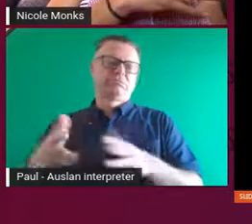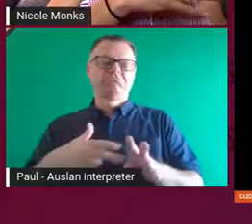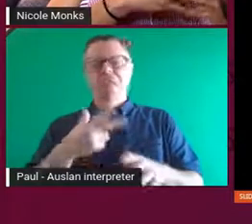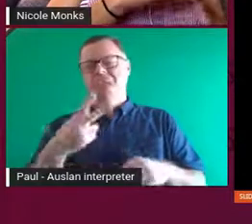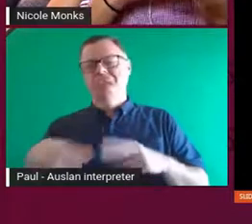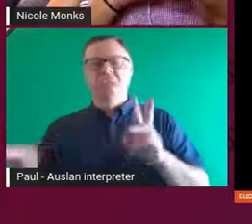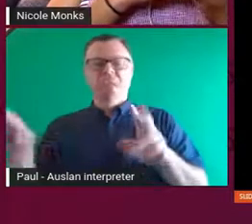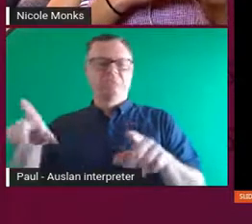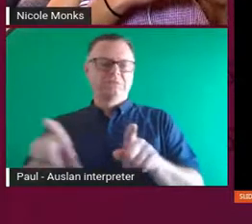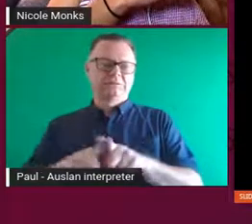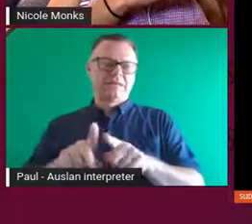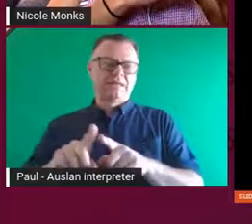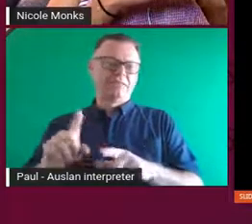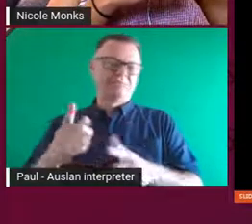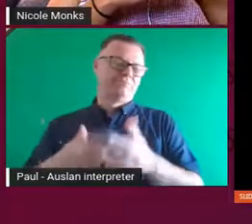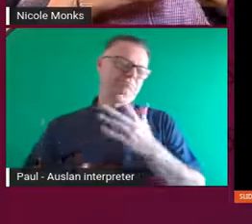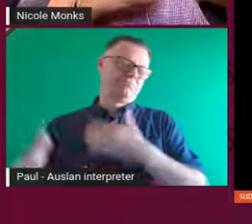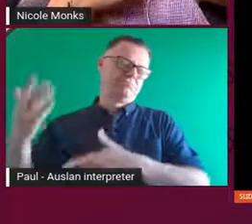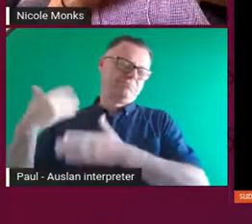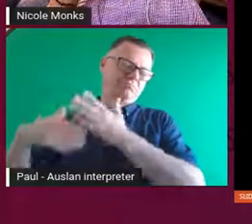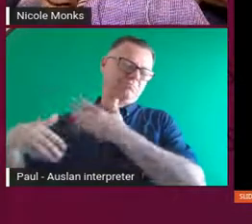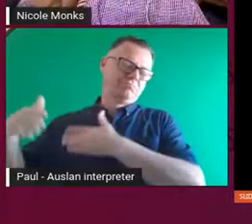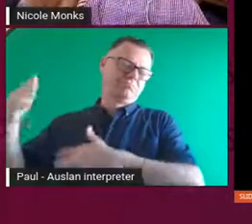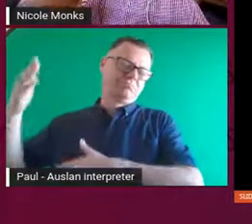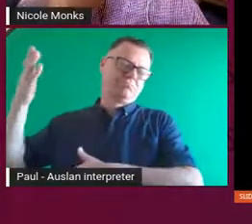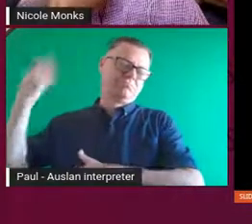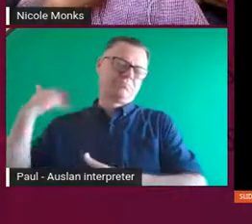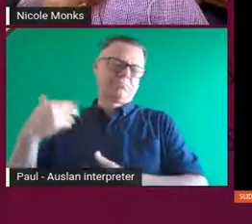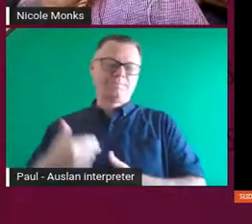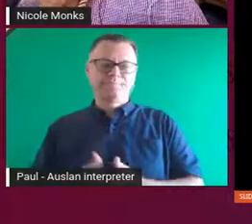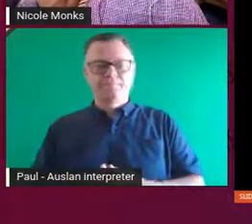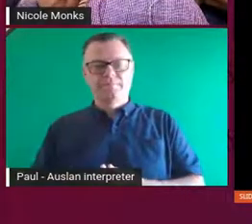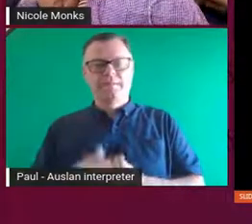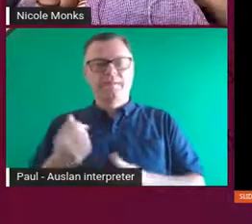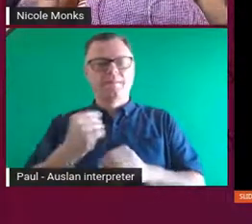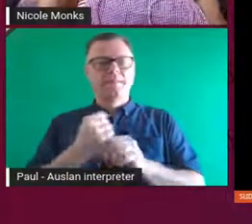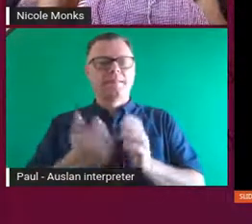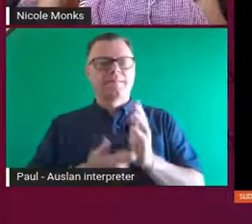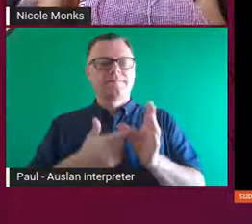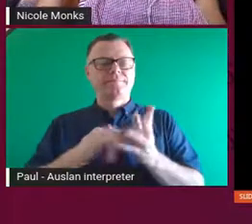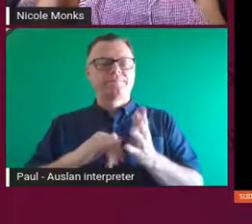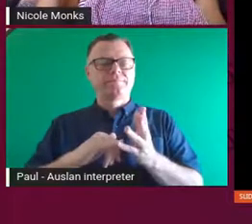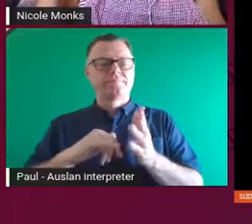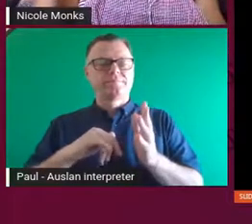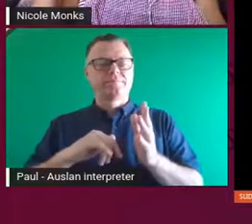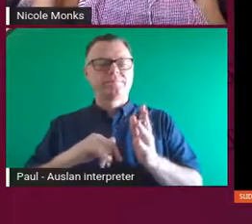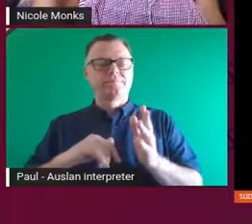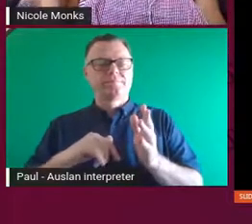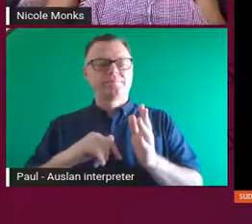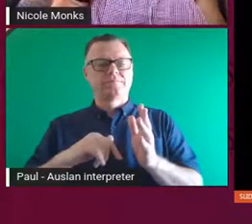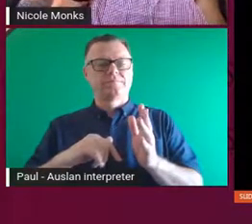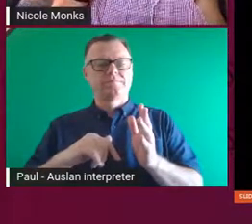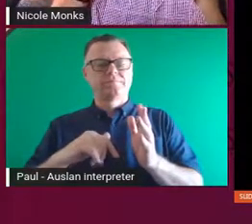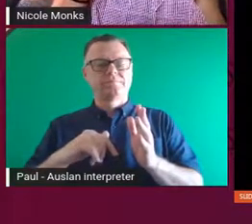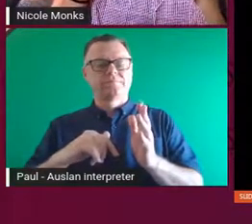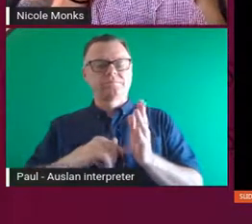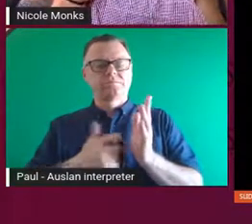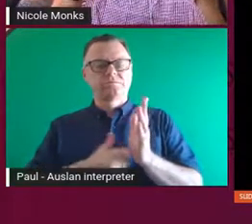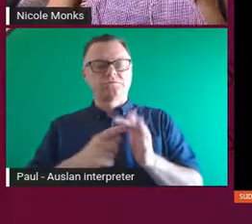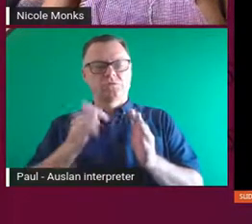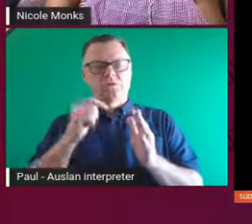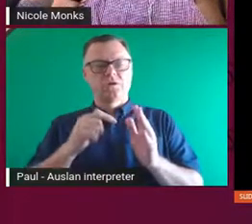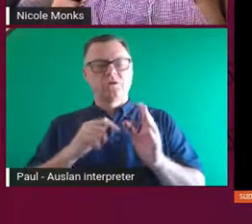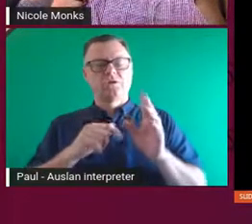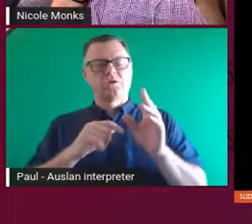materials. So that, because with the grass tree, the resin comes out